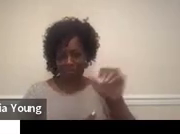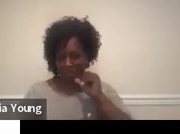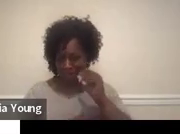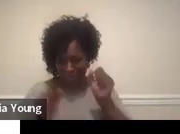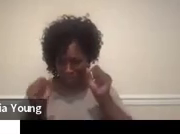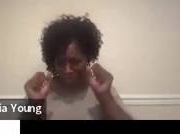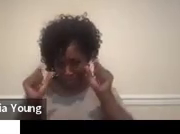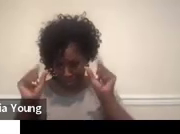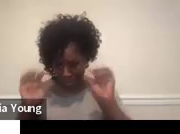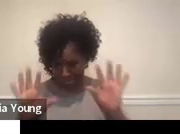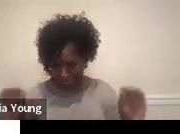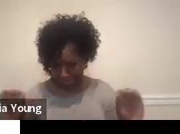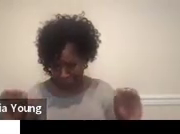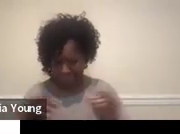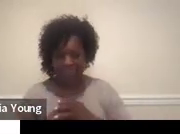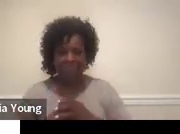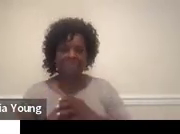folks.